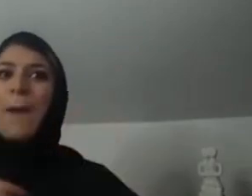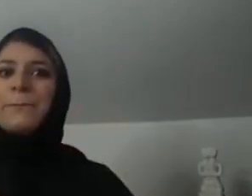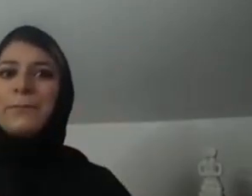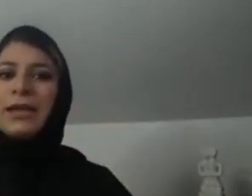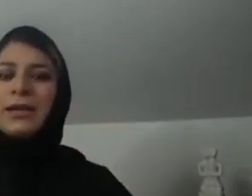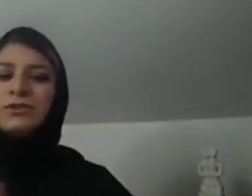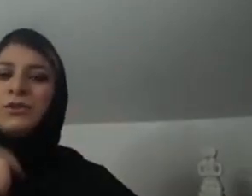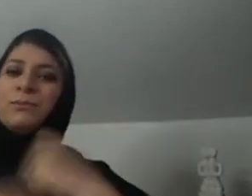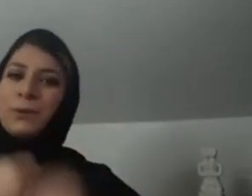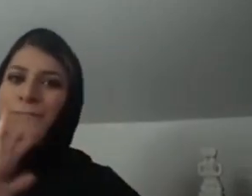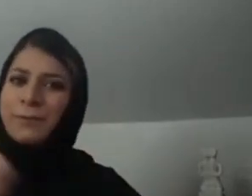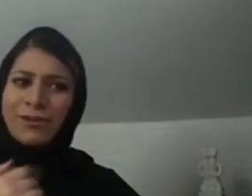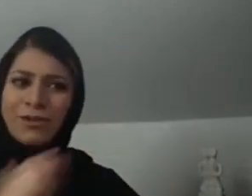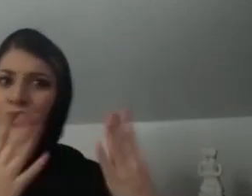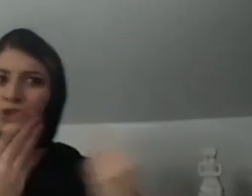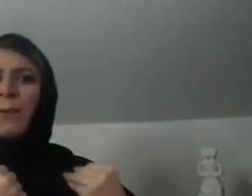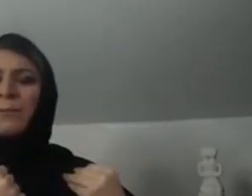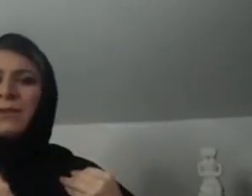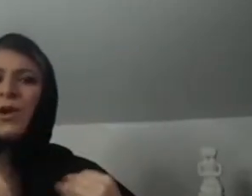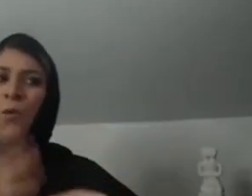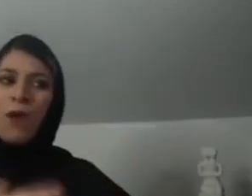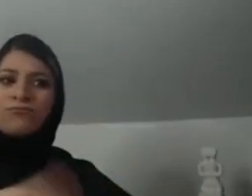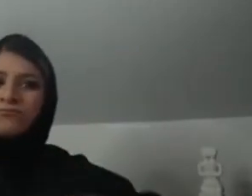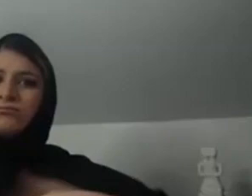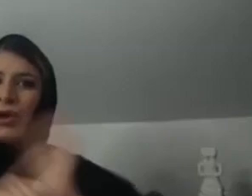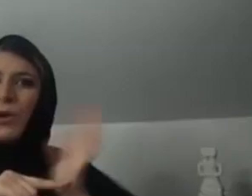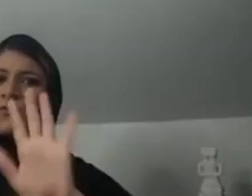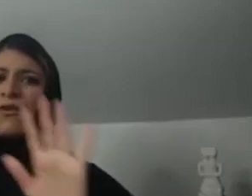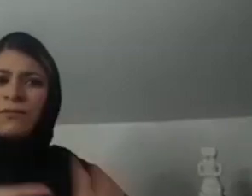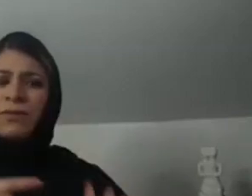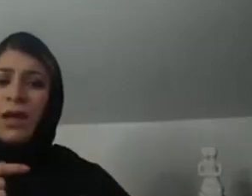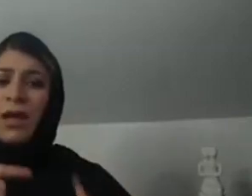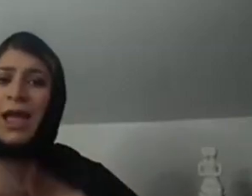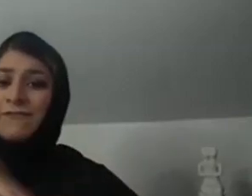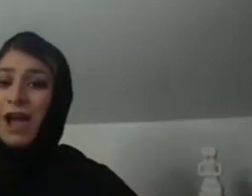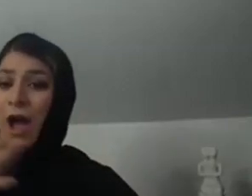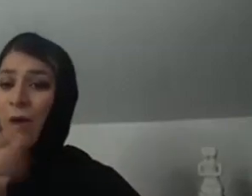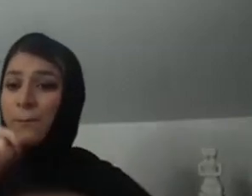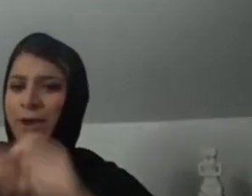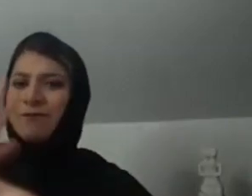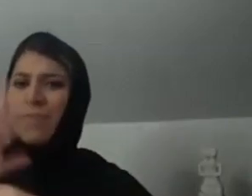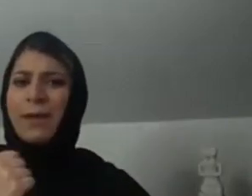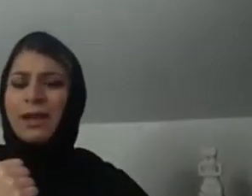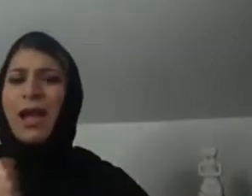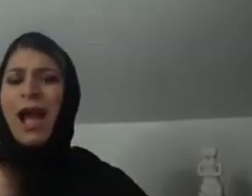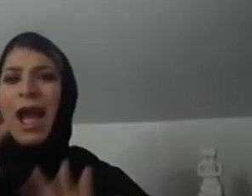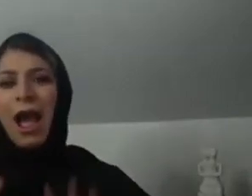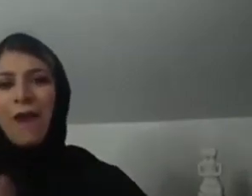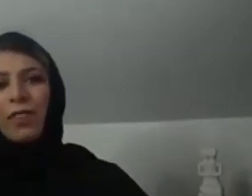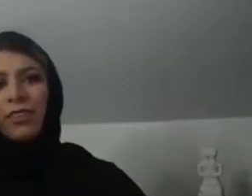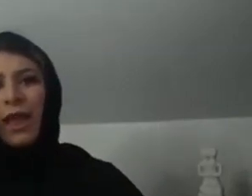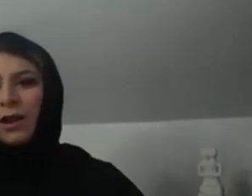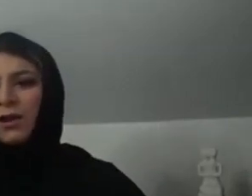it doesn't stop me as a filmmaker. If anything, it gives me a little bit more energy,